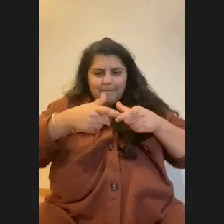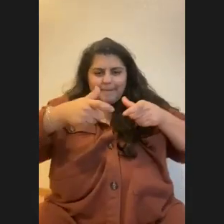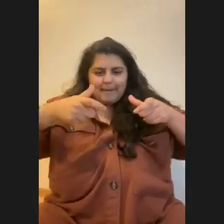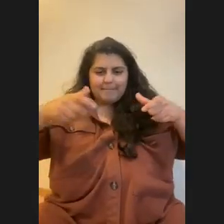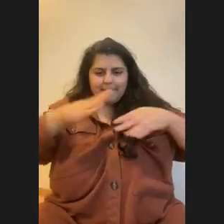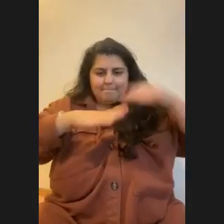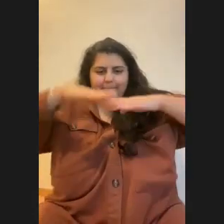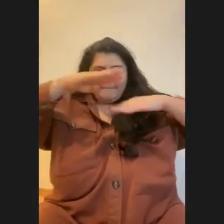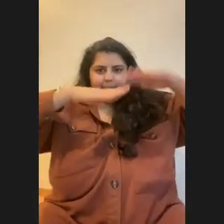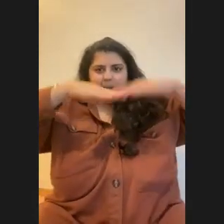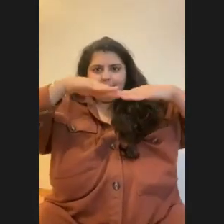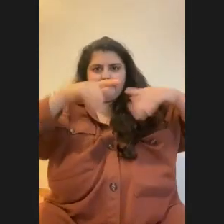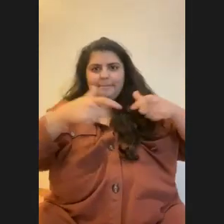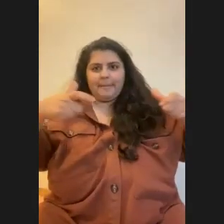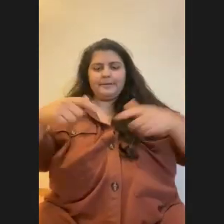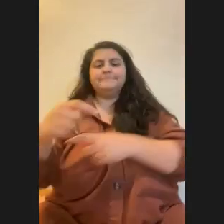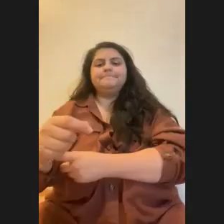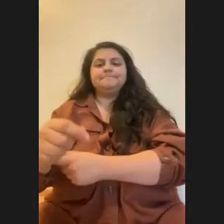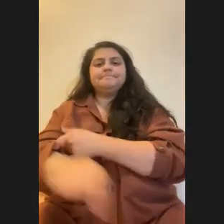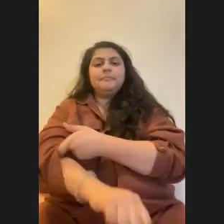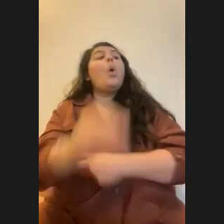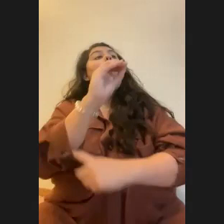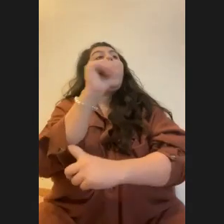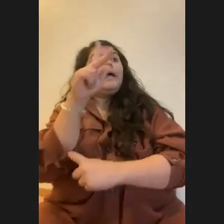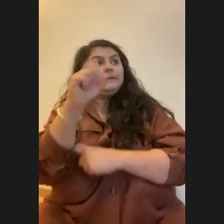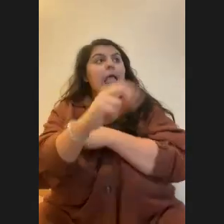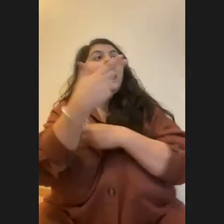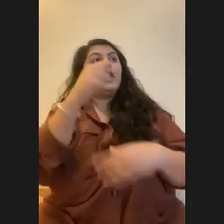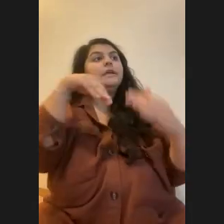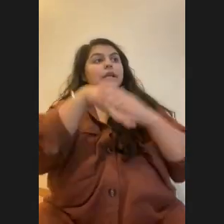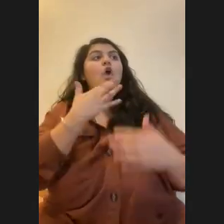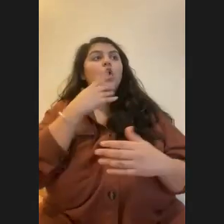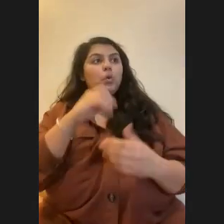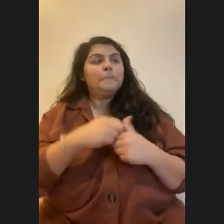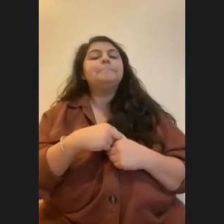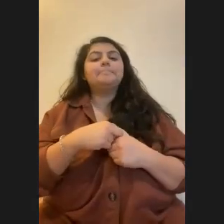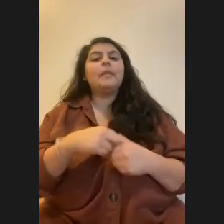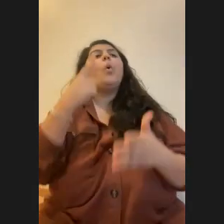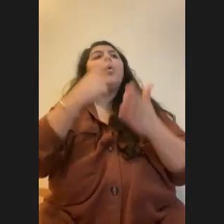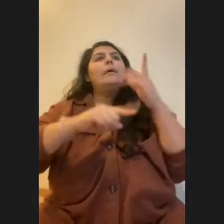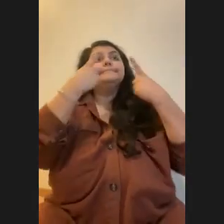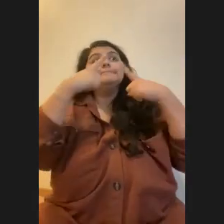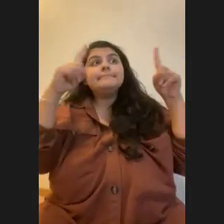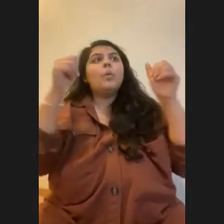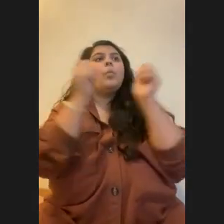other. Um, wonderful. Okay. So from Oaks High School in Colorado, what successes have there been with artificial reefs?